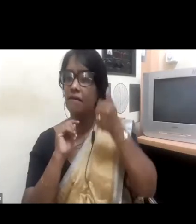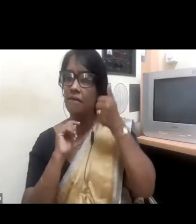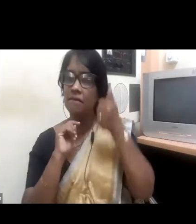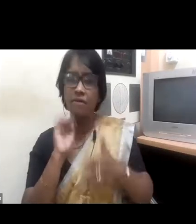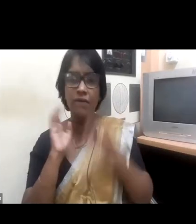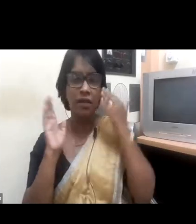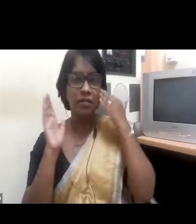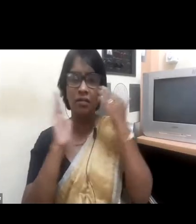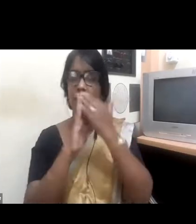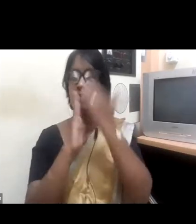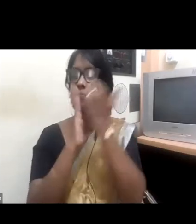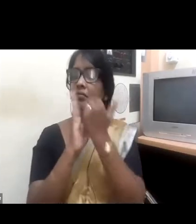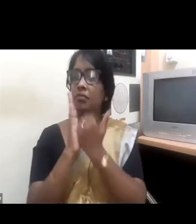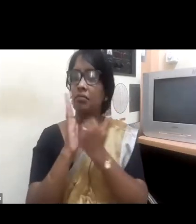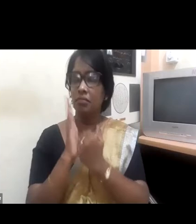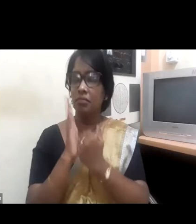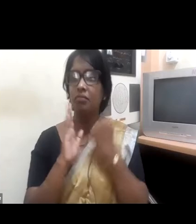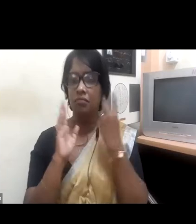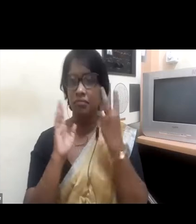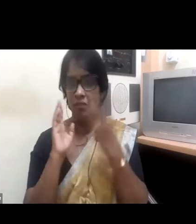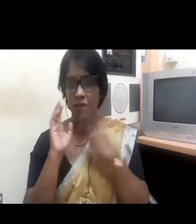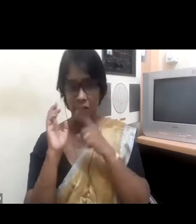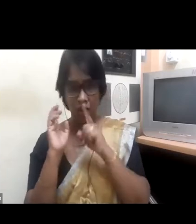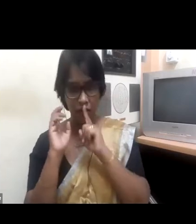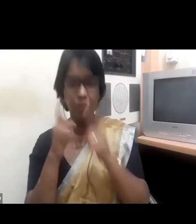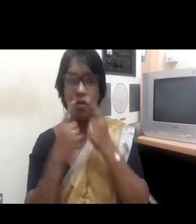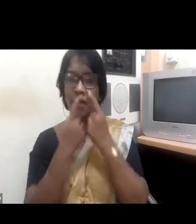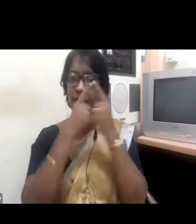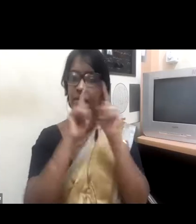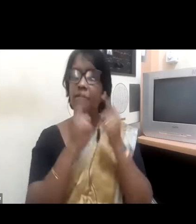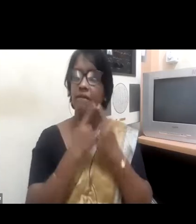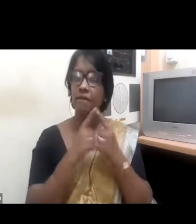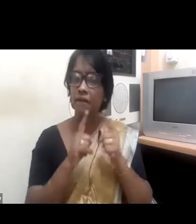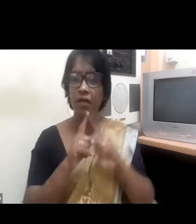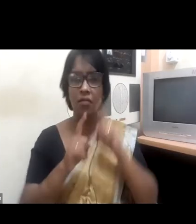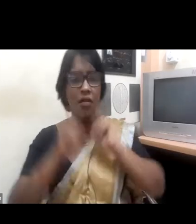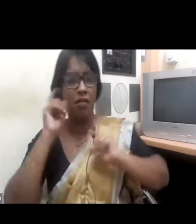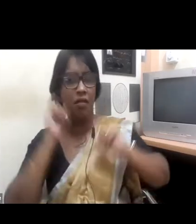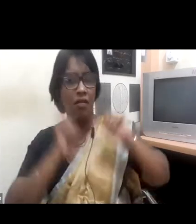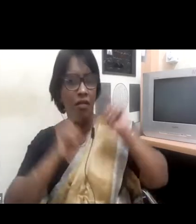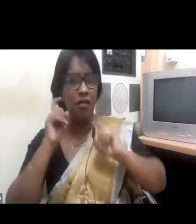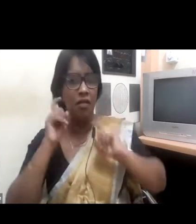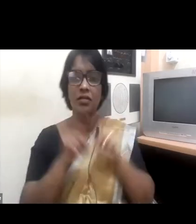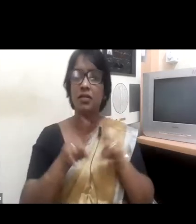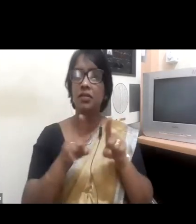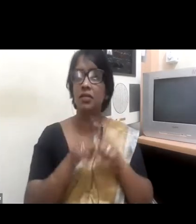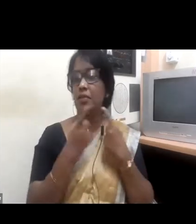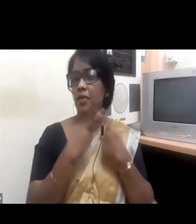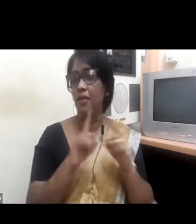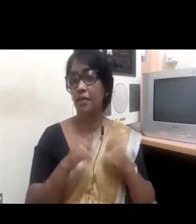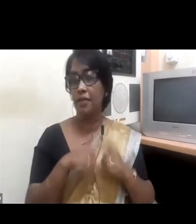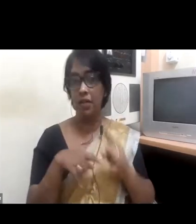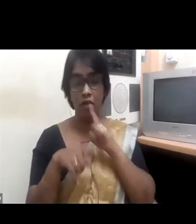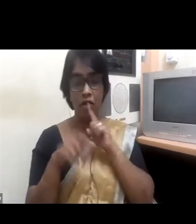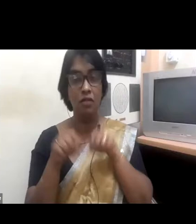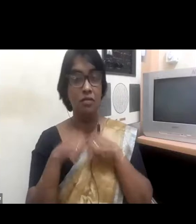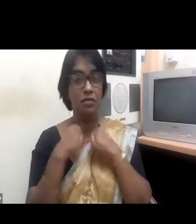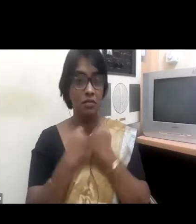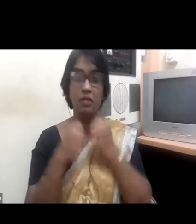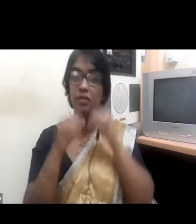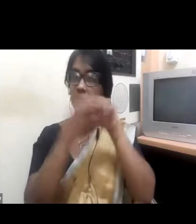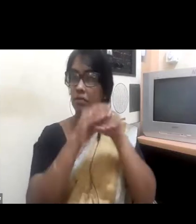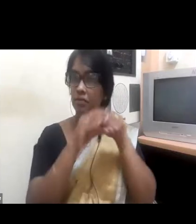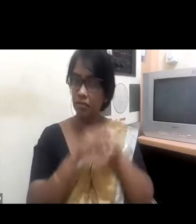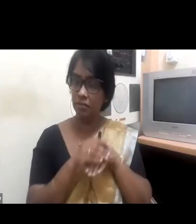kinds of behavior, knowledge and the way you use it as you rise up in the organization, what you use to your benefit,